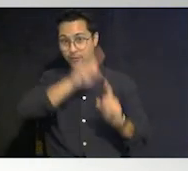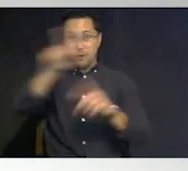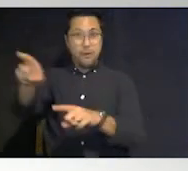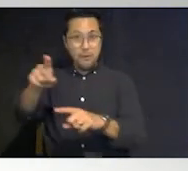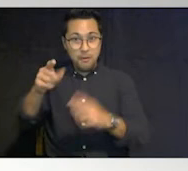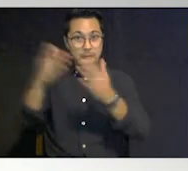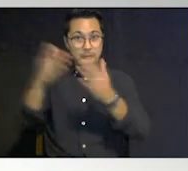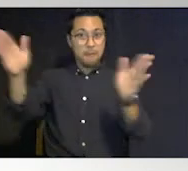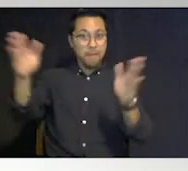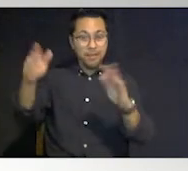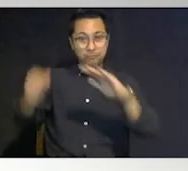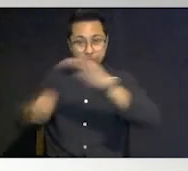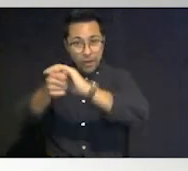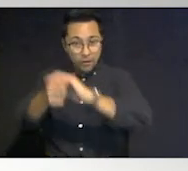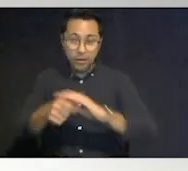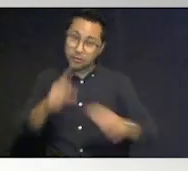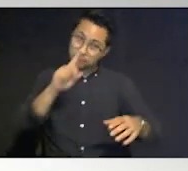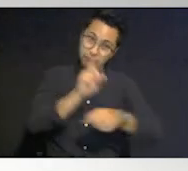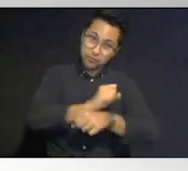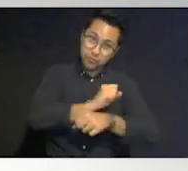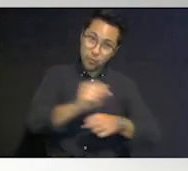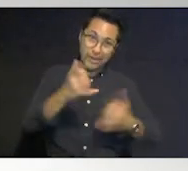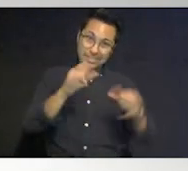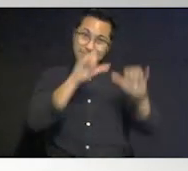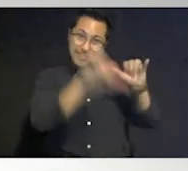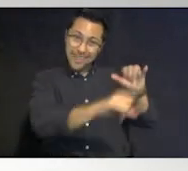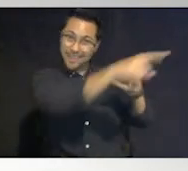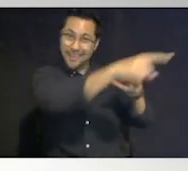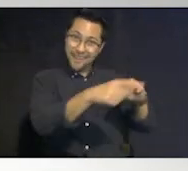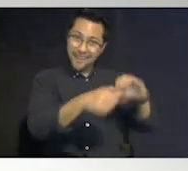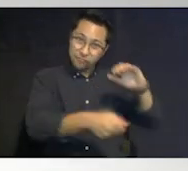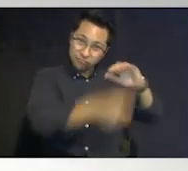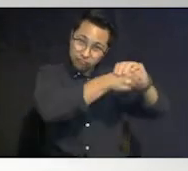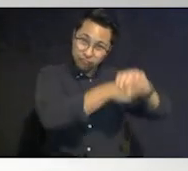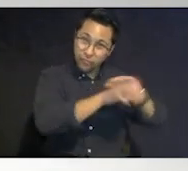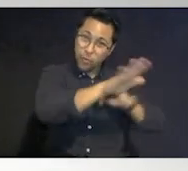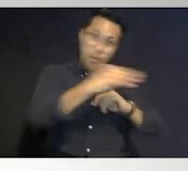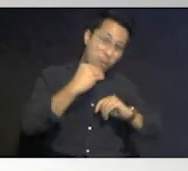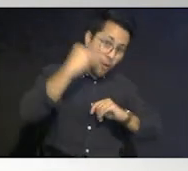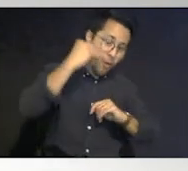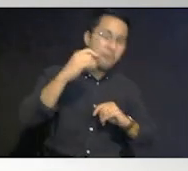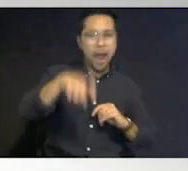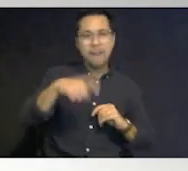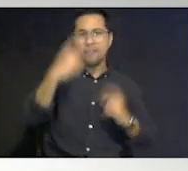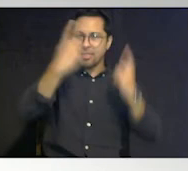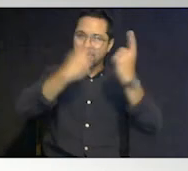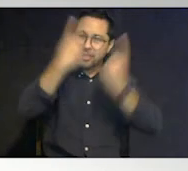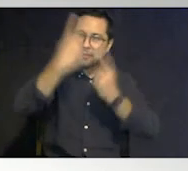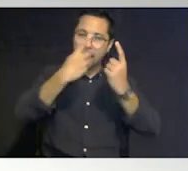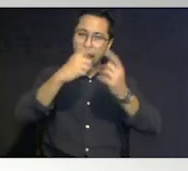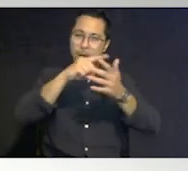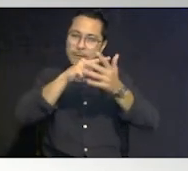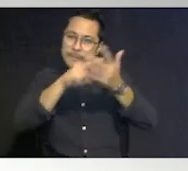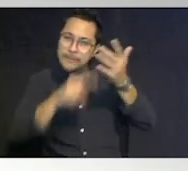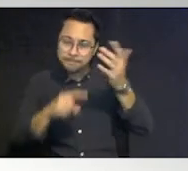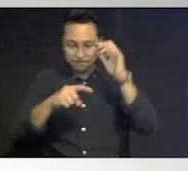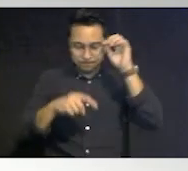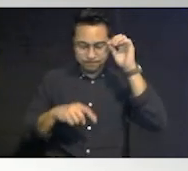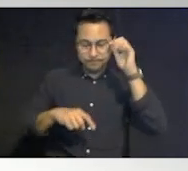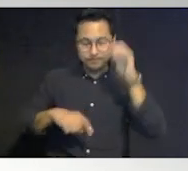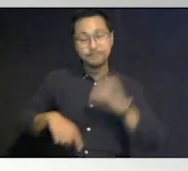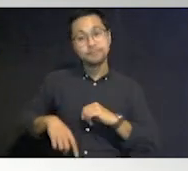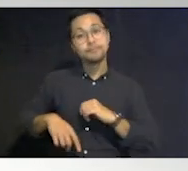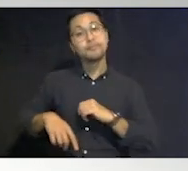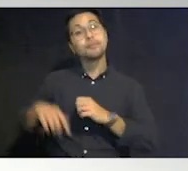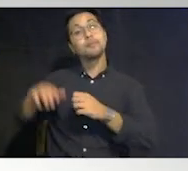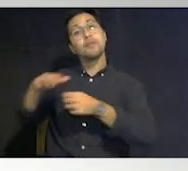you really want to be able to shelter in place those are the things you want to think about before you you make any moves local government is doing